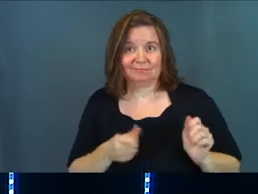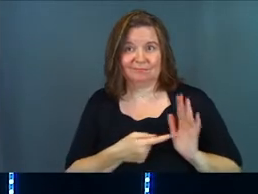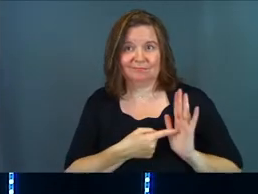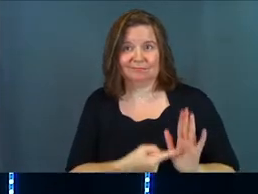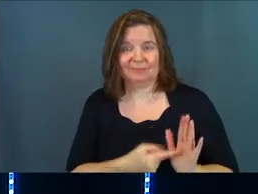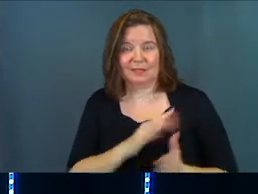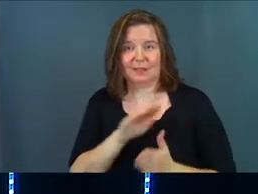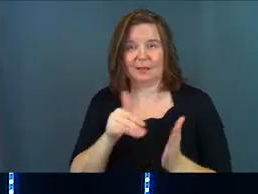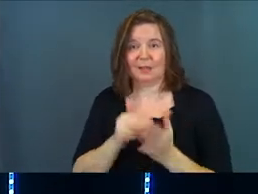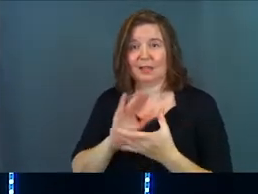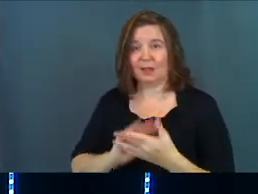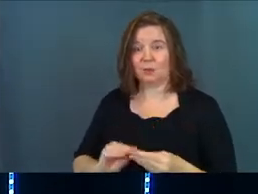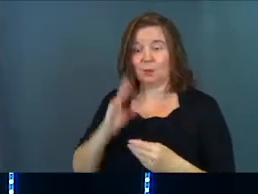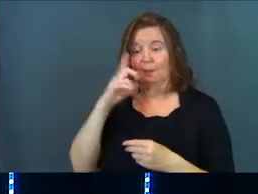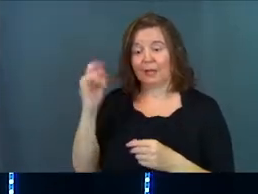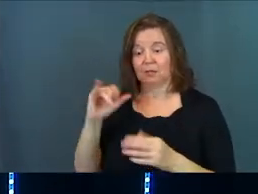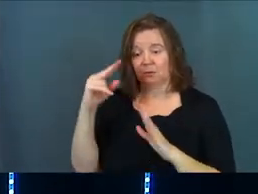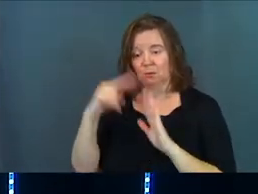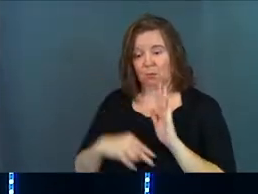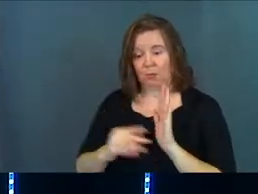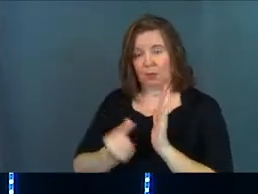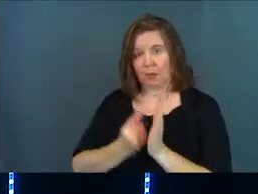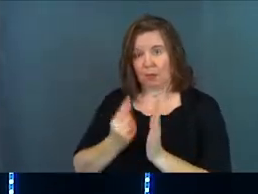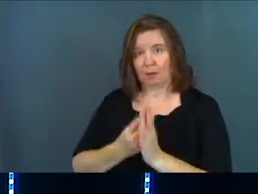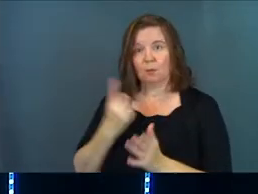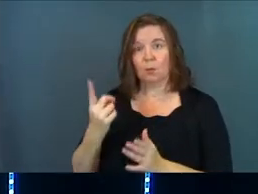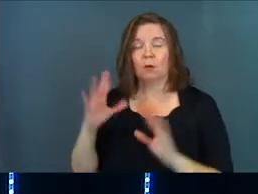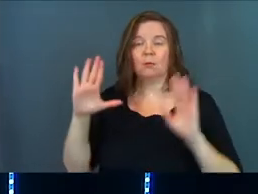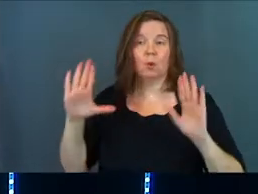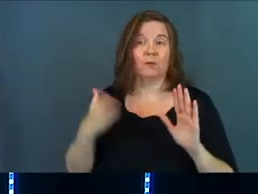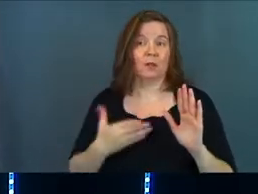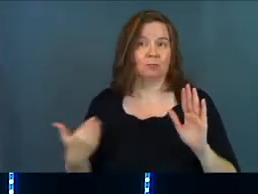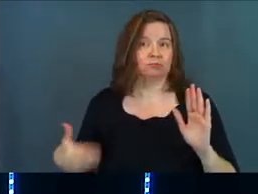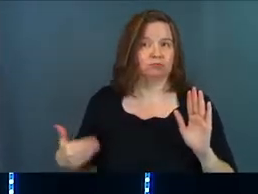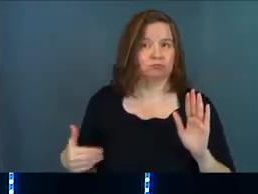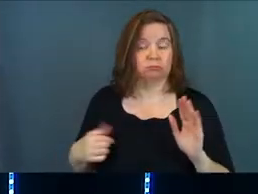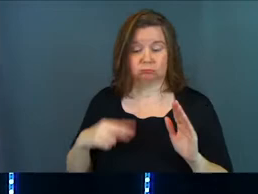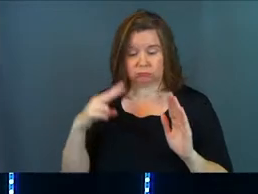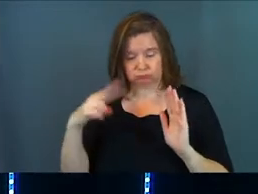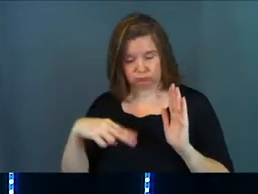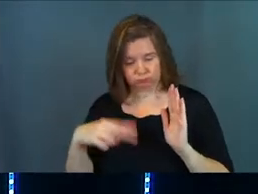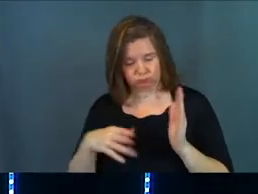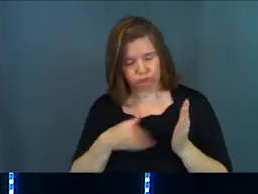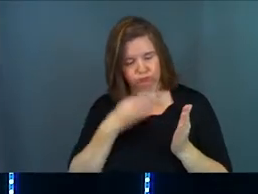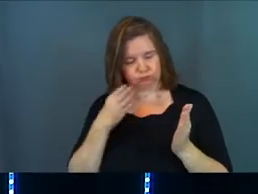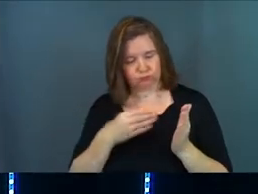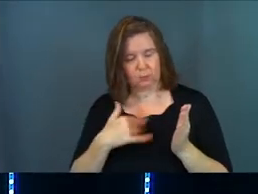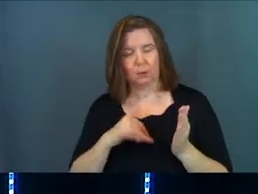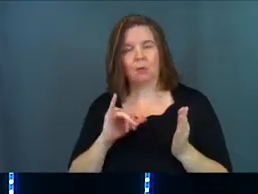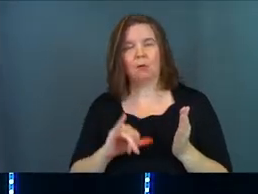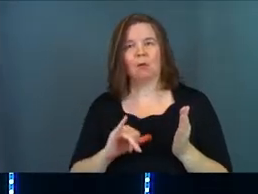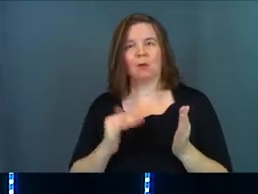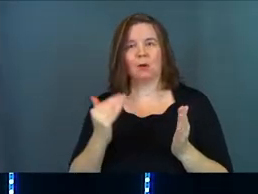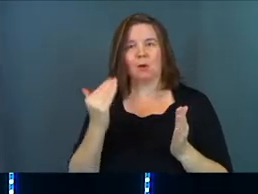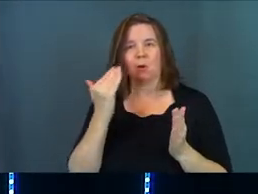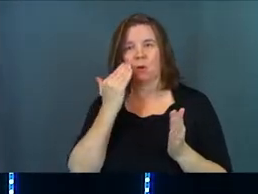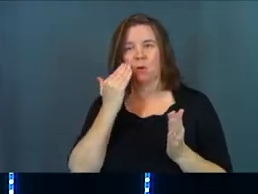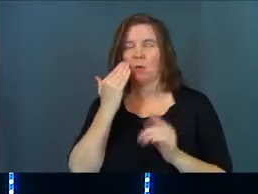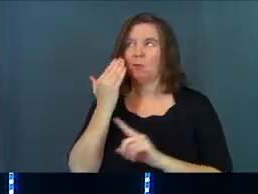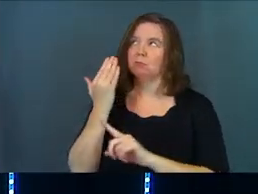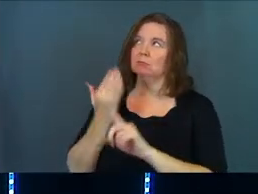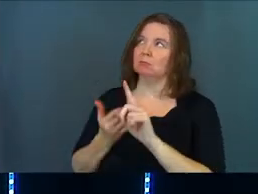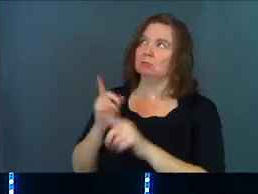of that story. Because as you read the gospels, here's one of the wonderful things, is as you read the gospels, you get to know